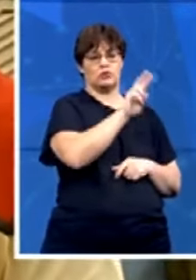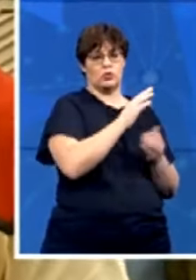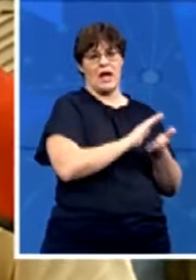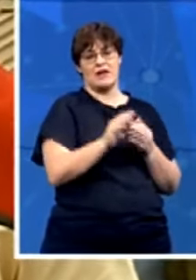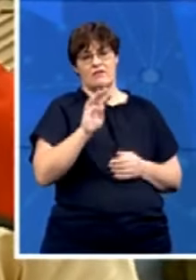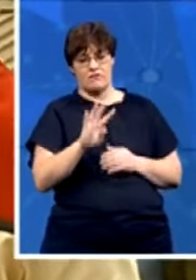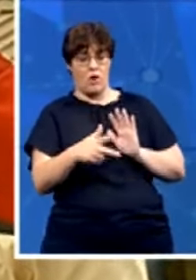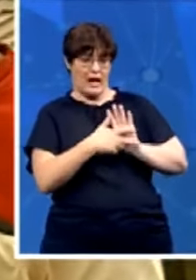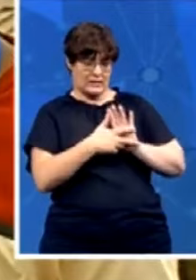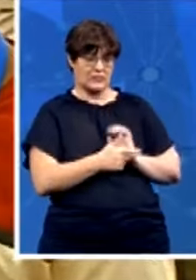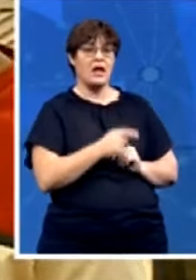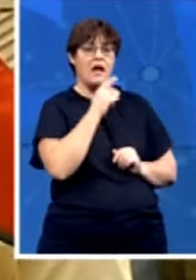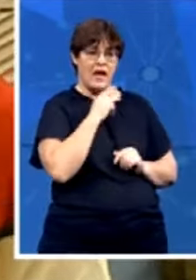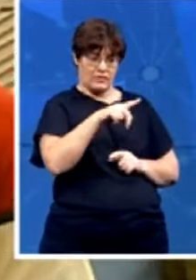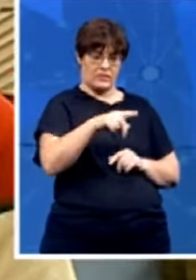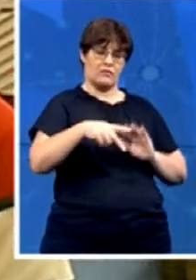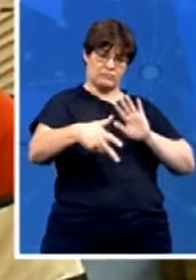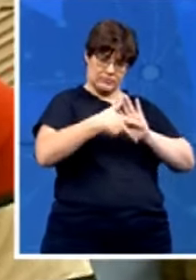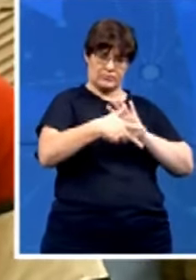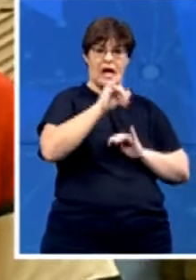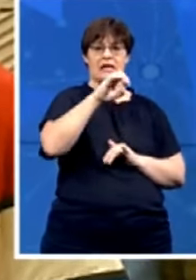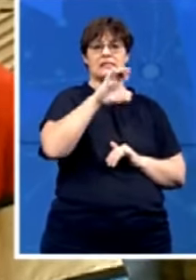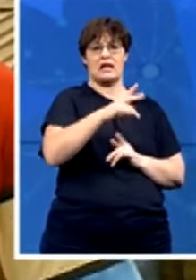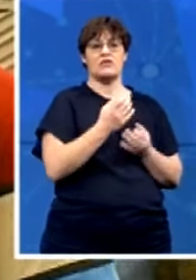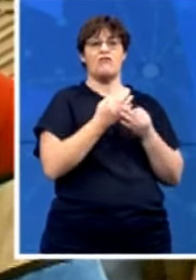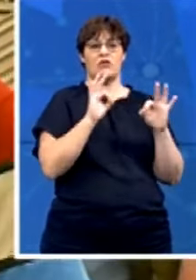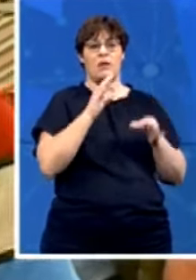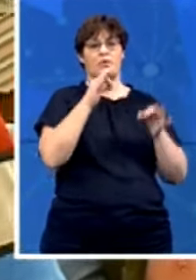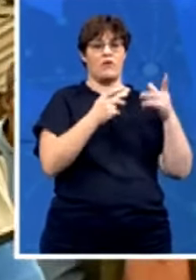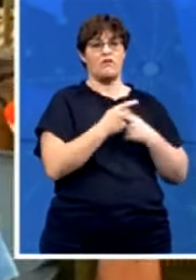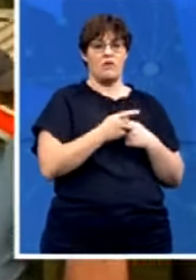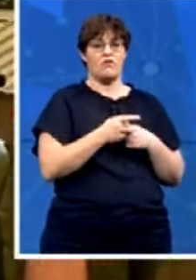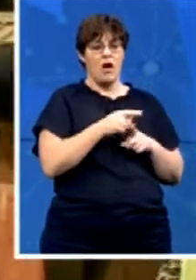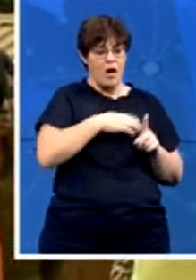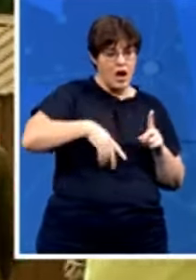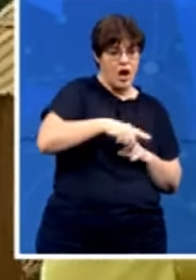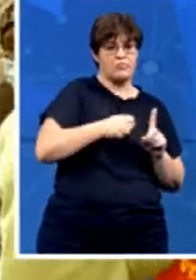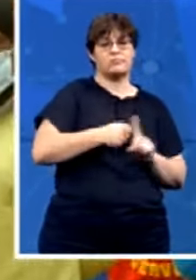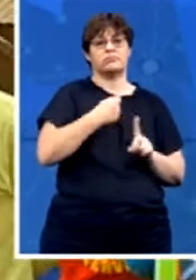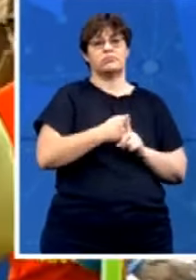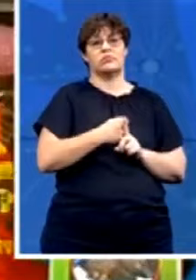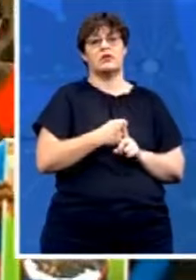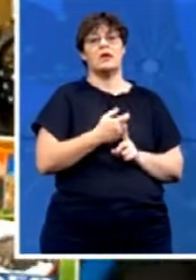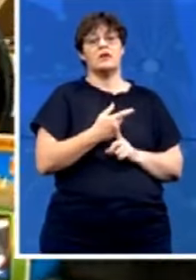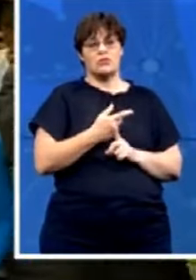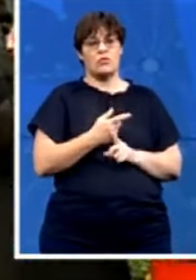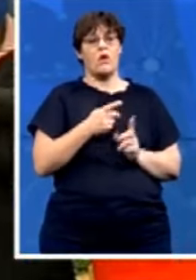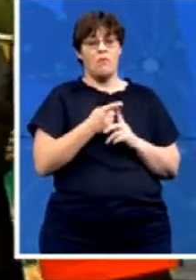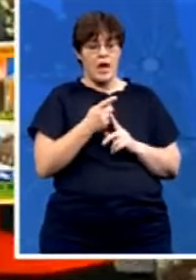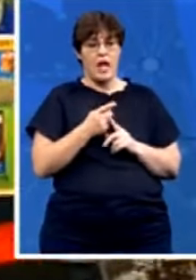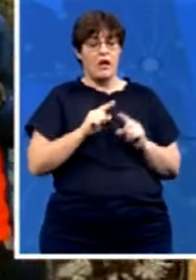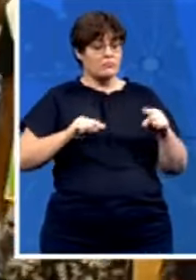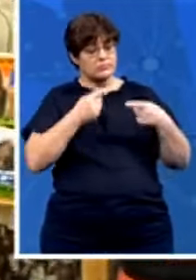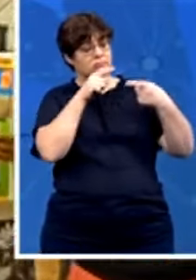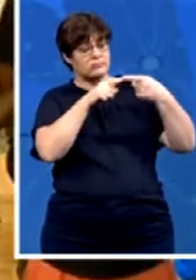as a African freedom party to contest the Mupani district as a five municipality to fight against corruption even if you can just little bit